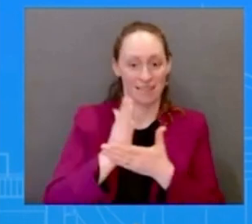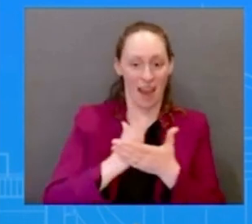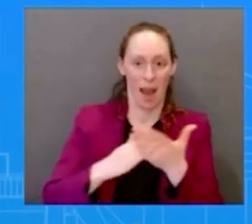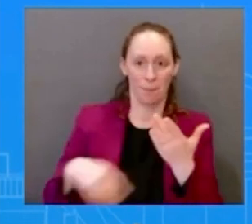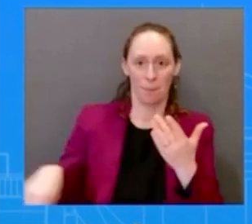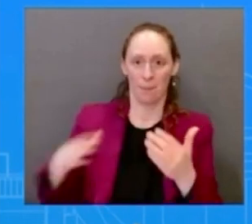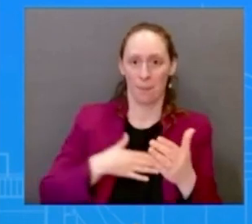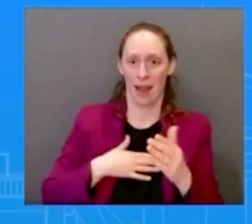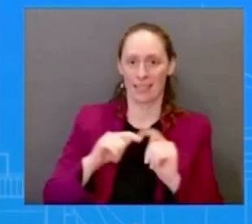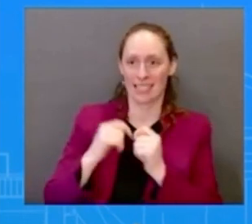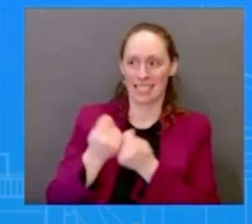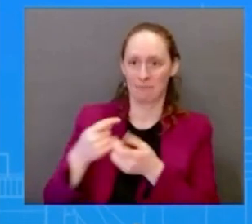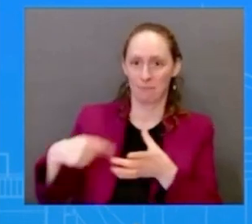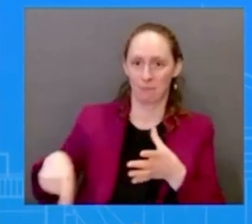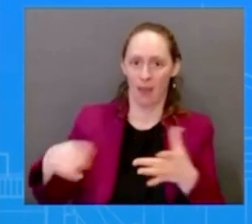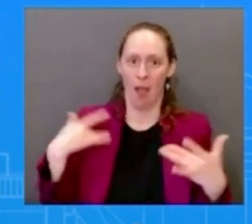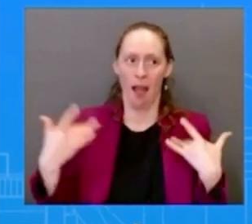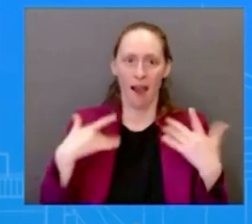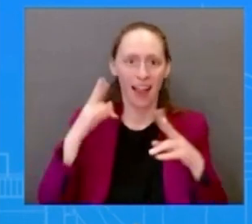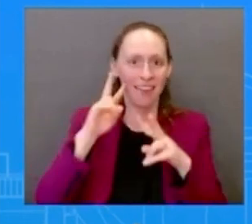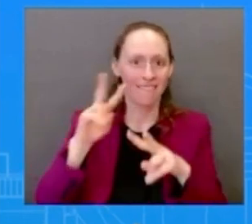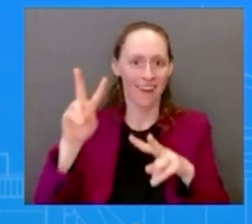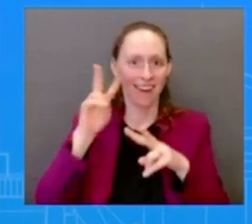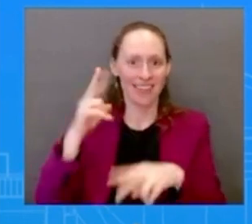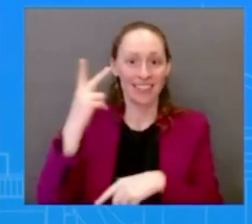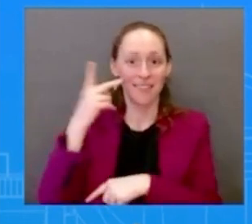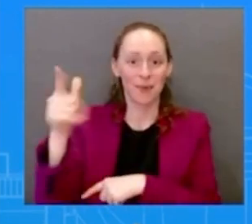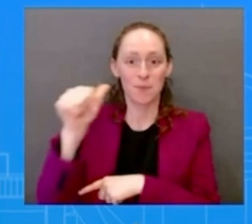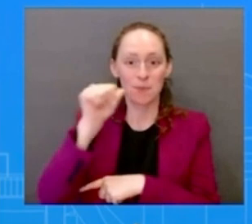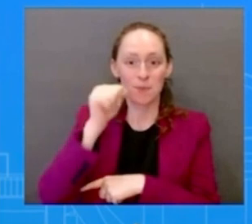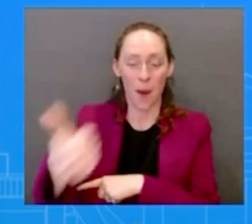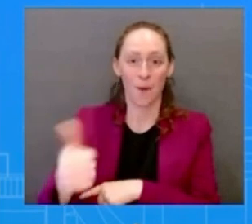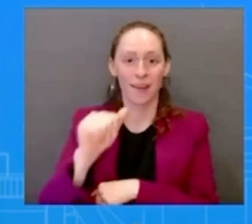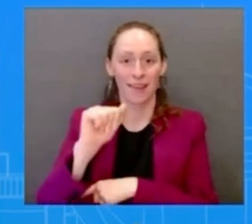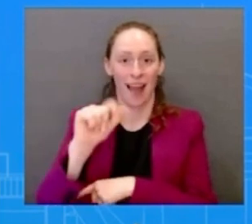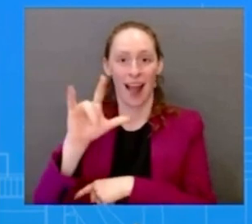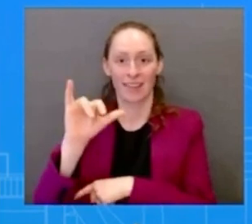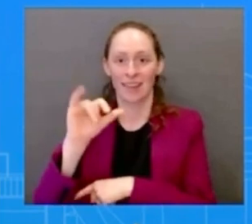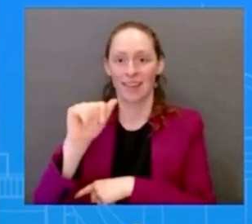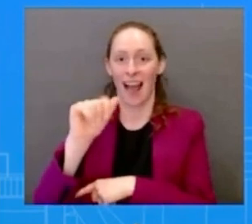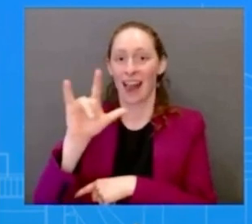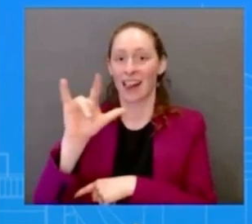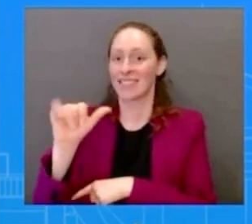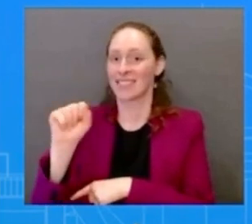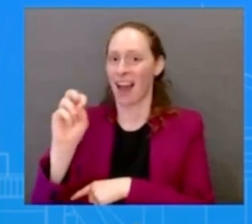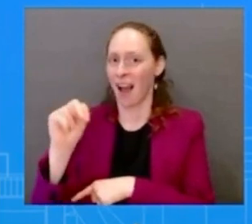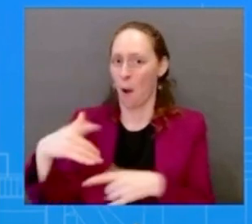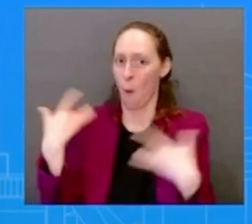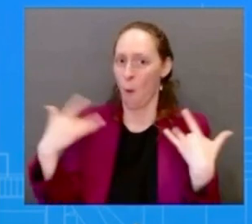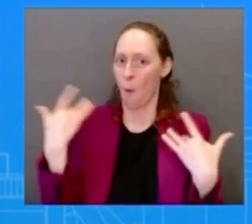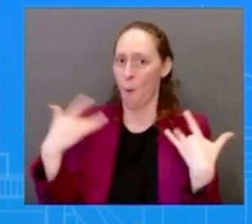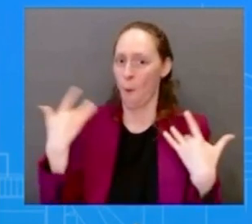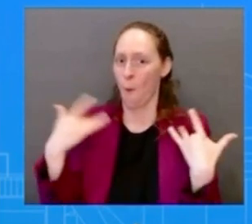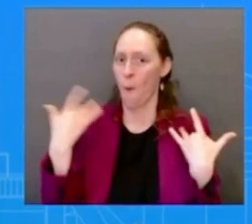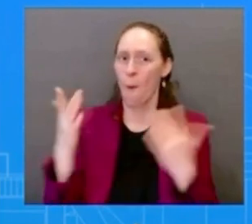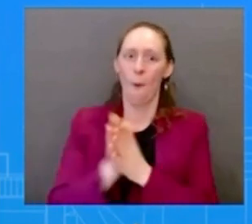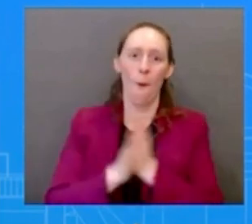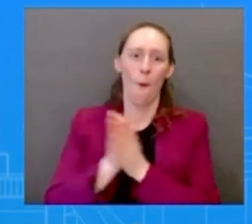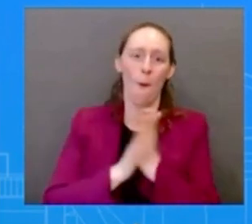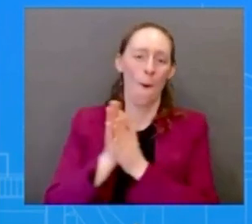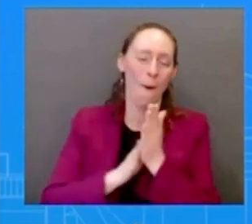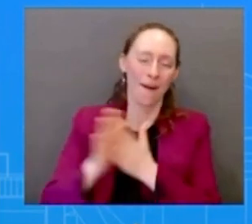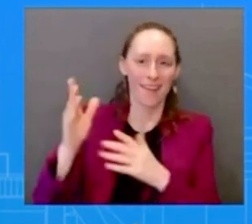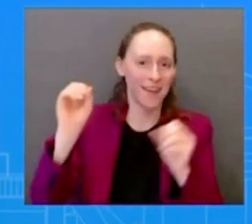especially Allison you guys all know Allison one of our wranglers she's been thrilled this past couple of days so uh and all